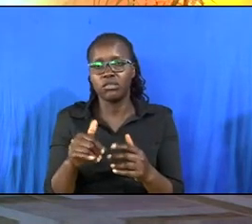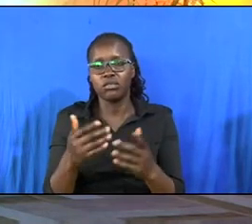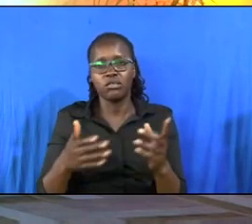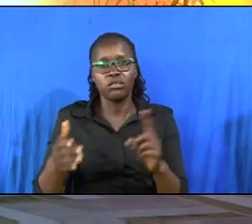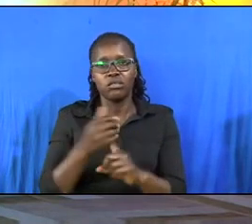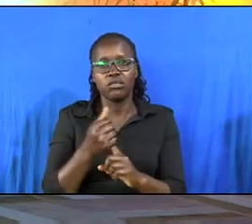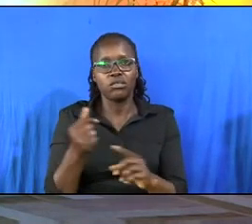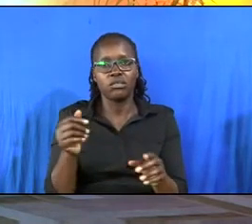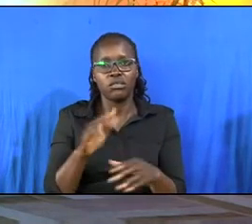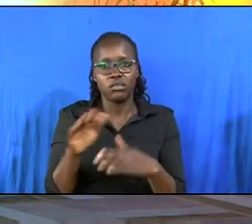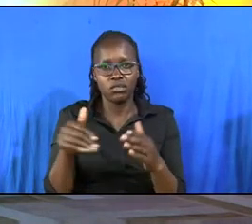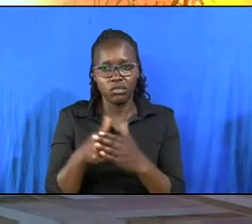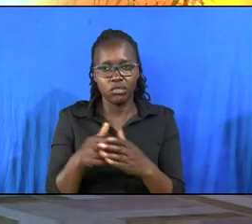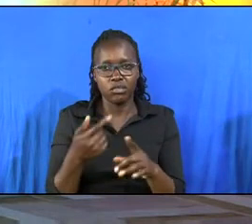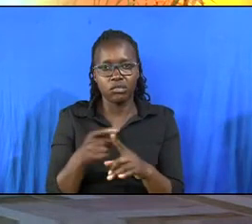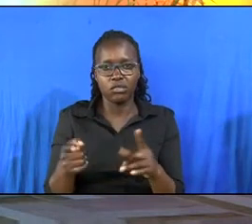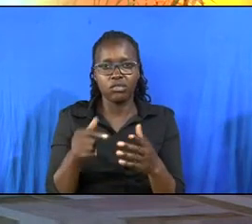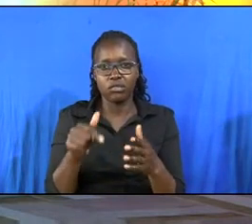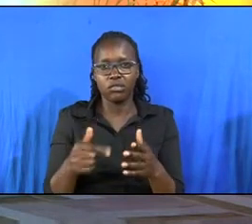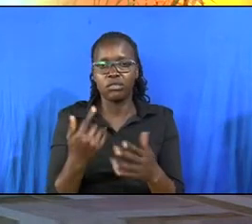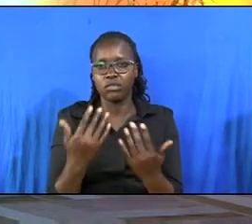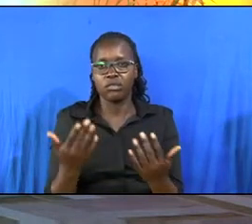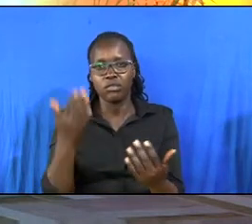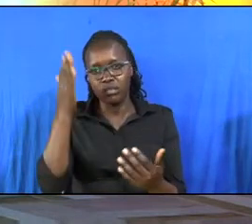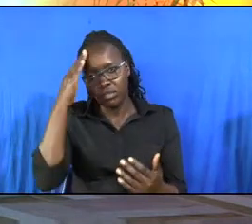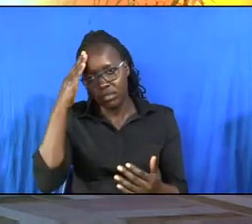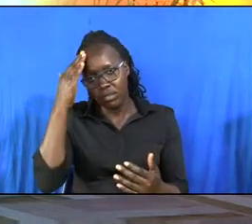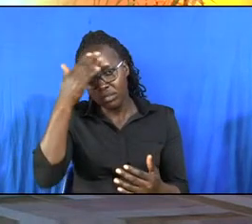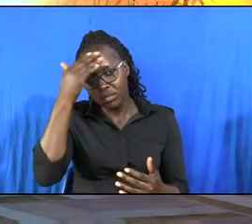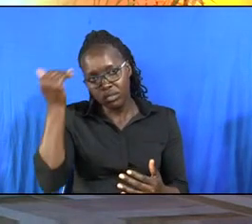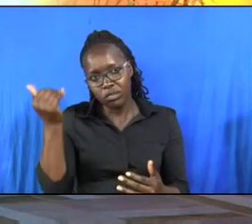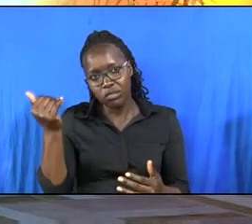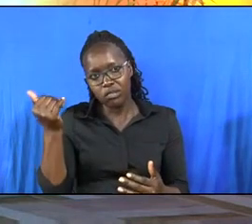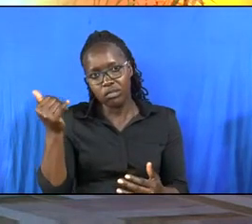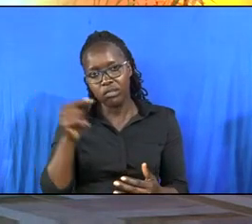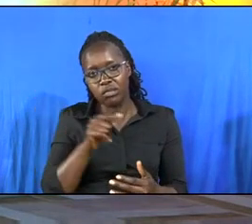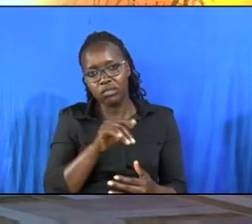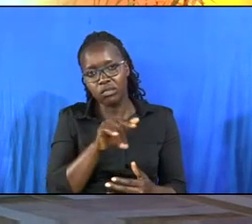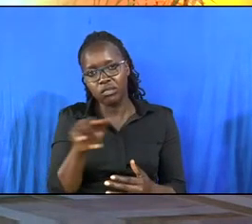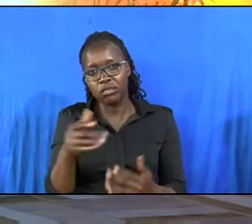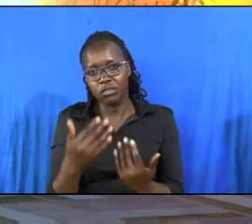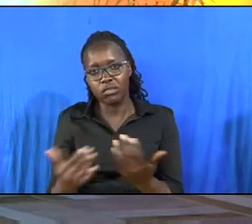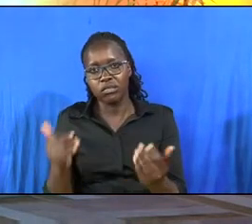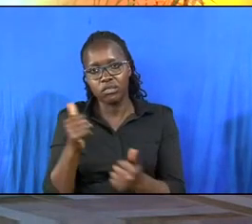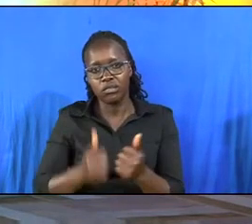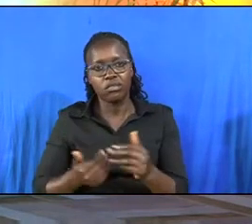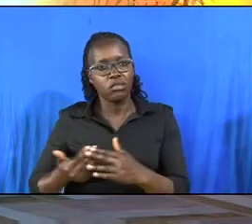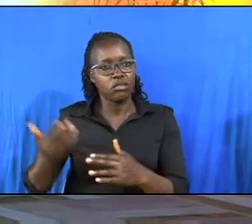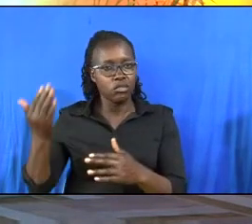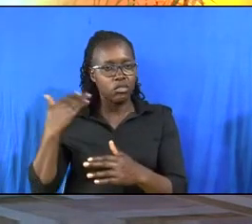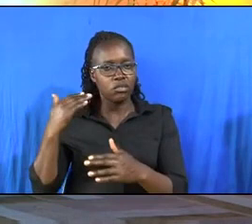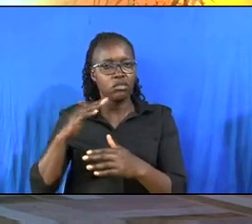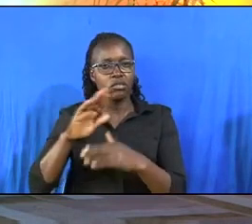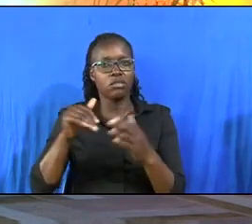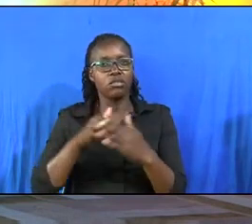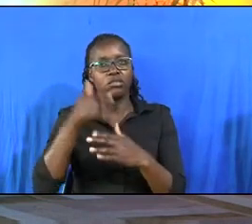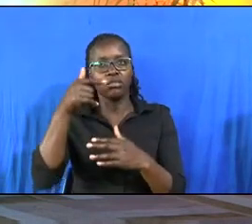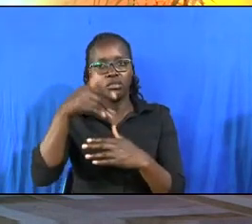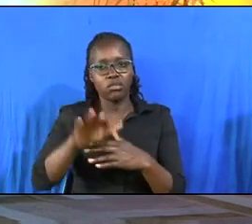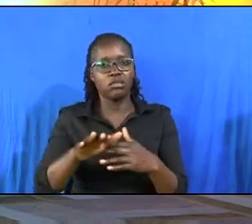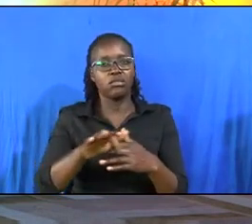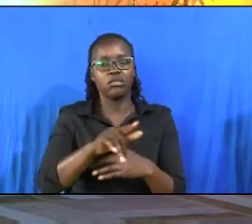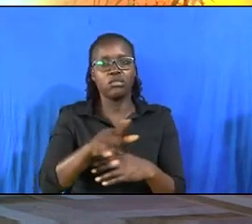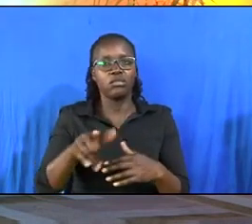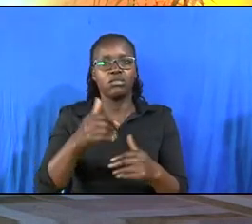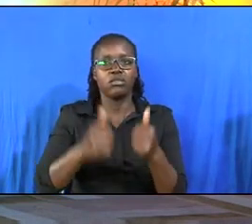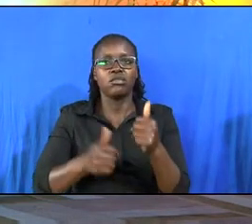have taken hold of it, but one thing I know, one thing I do, forgetting what is behind and